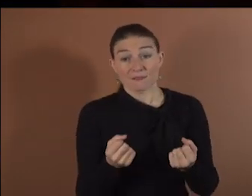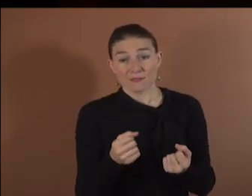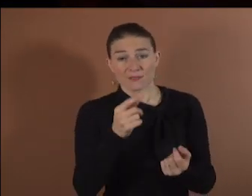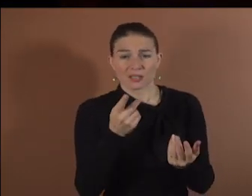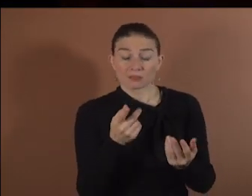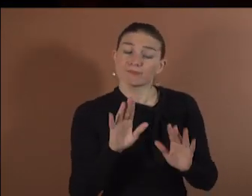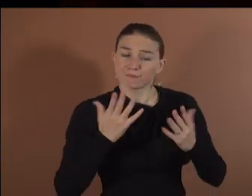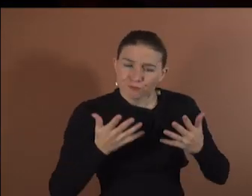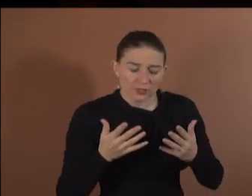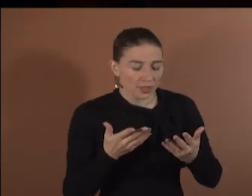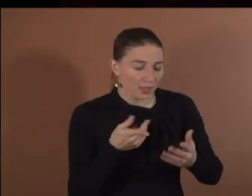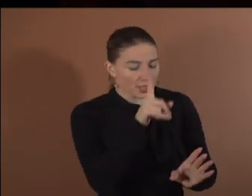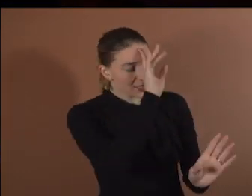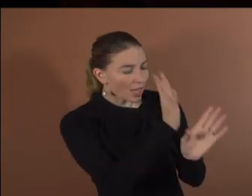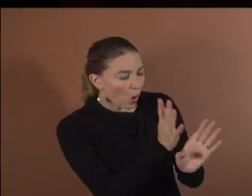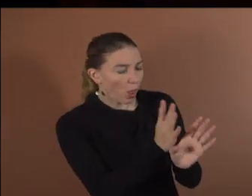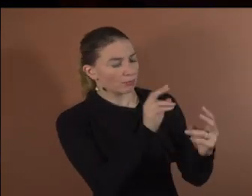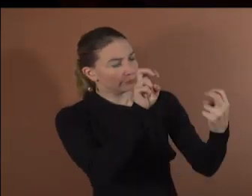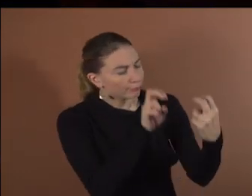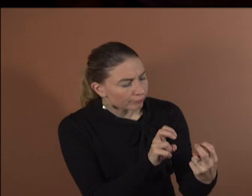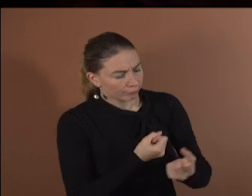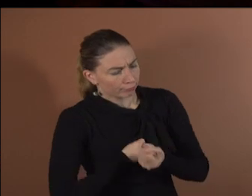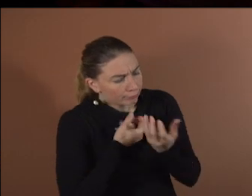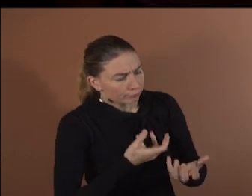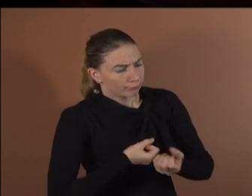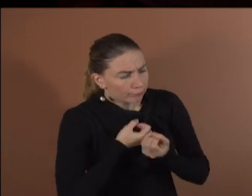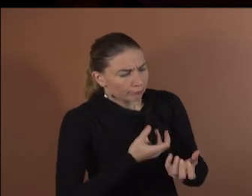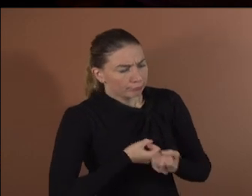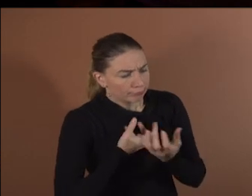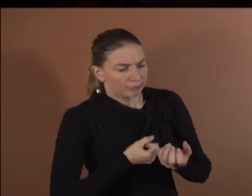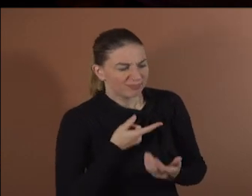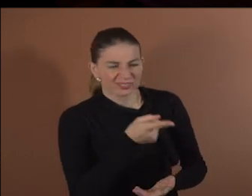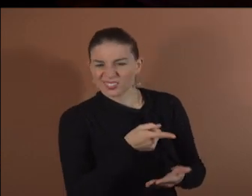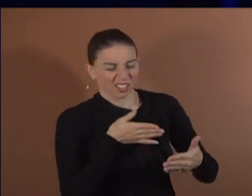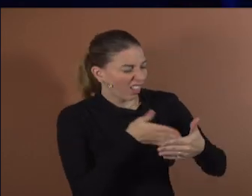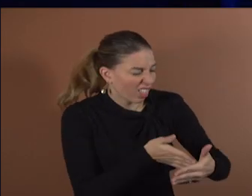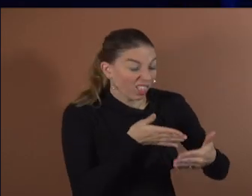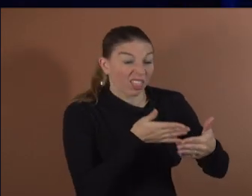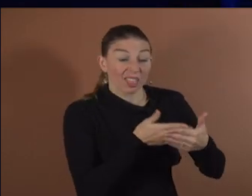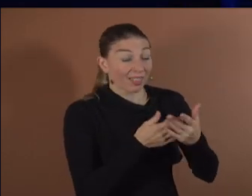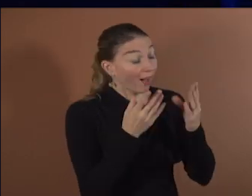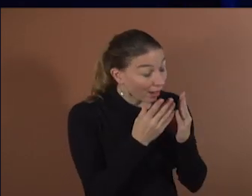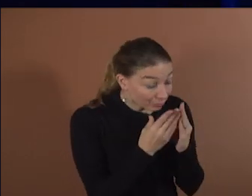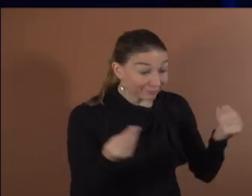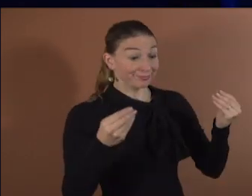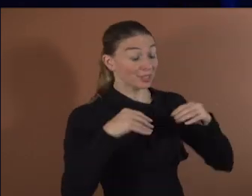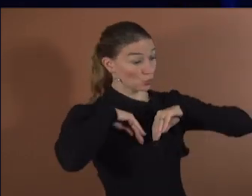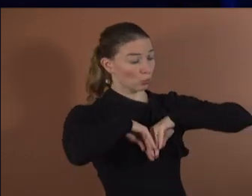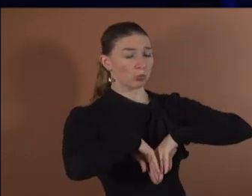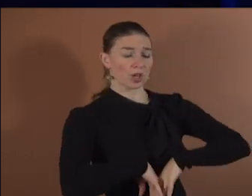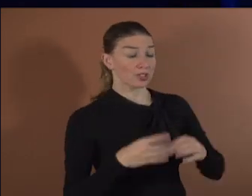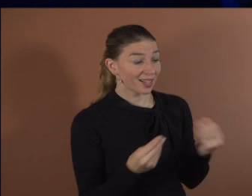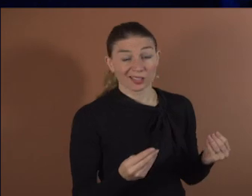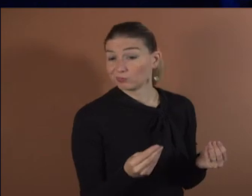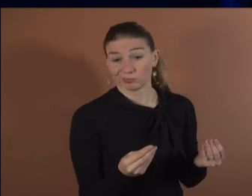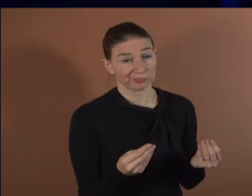further improvement. So, we took really the heart patients which did not get otherwise help. So, we put them in the scanner and we asked